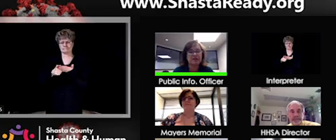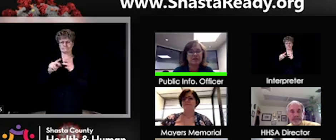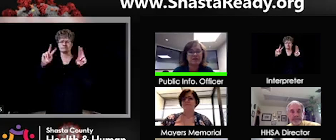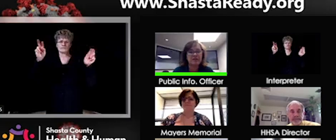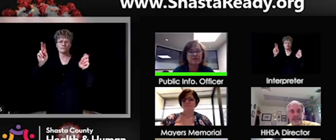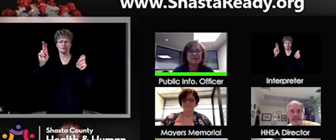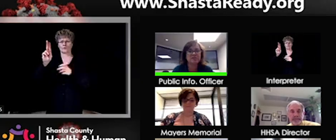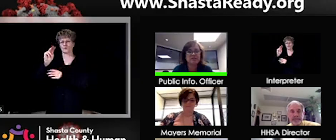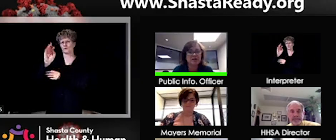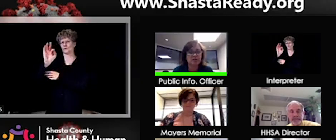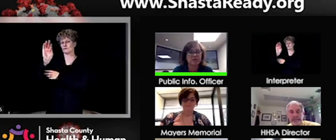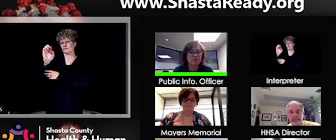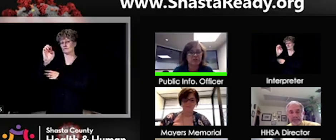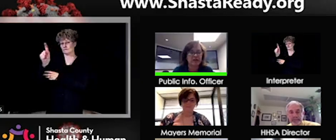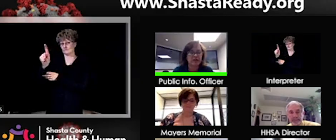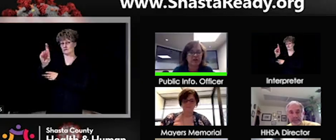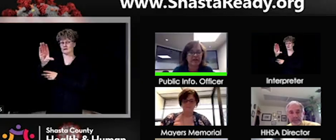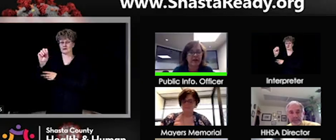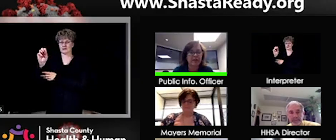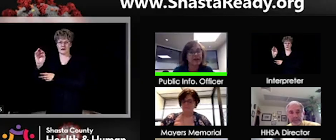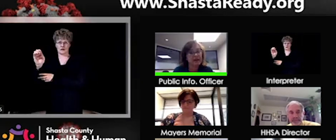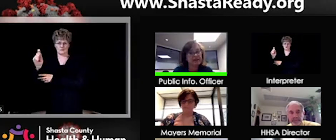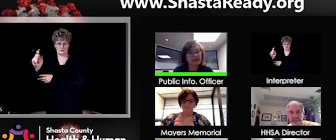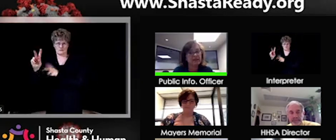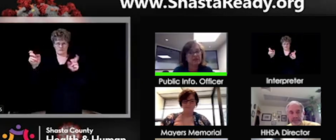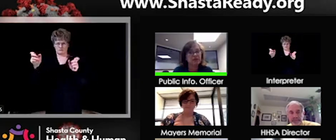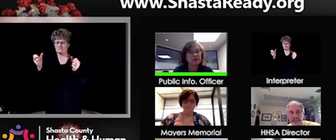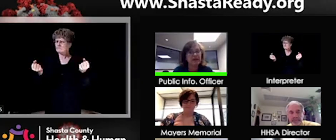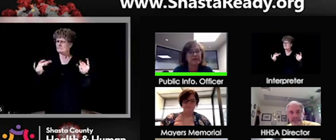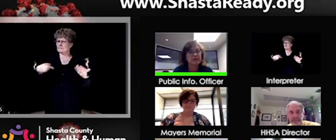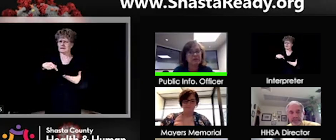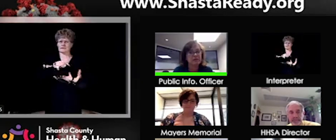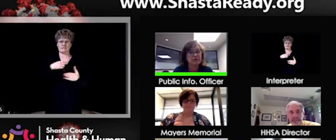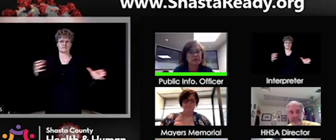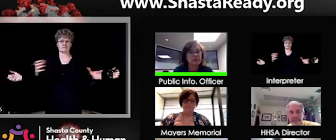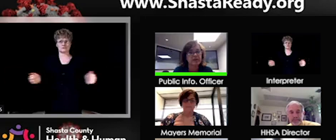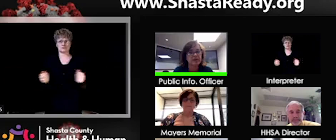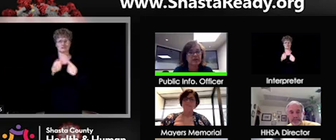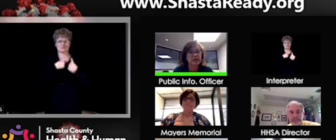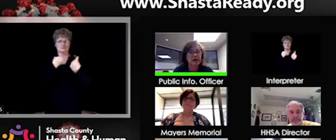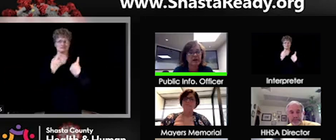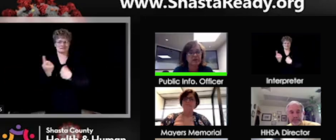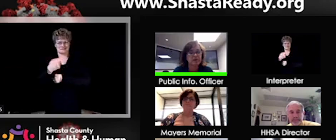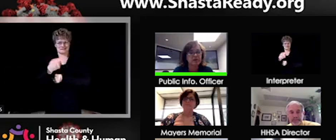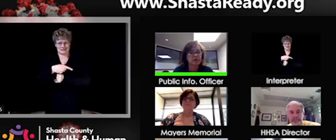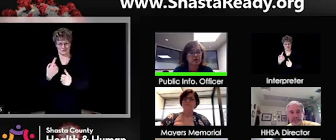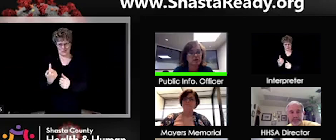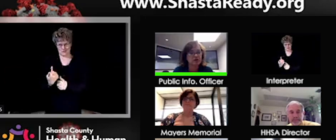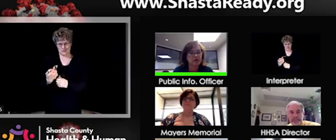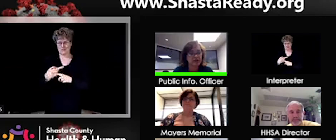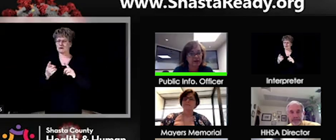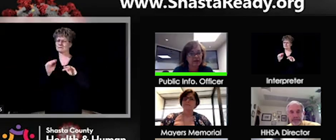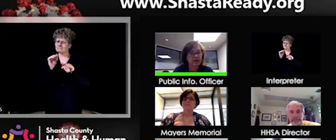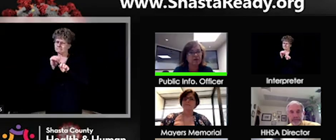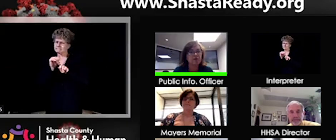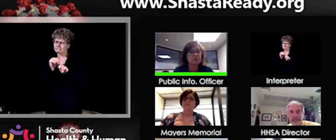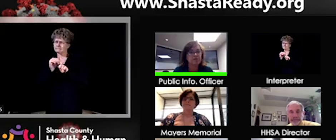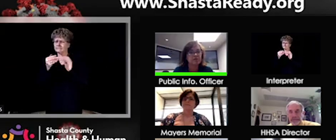beginning of this situation, but I wanted to remind you what that meant. And so for the past six weeks, we've been, um,